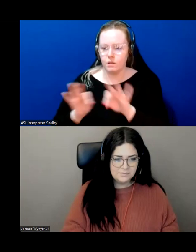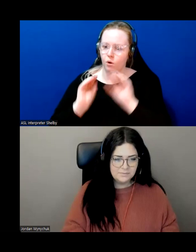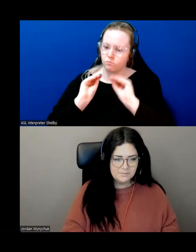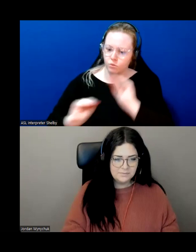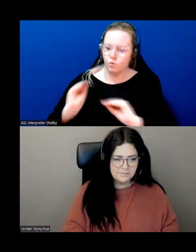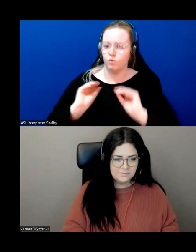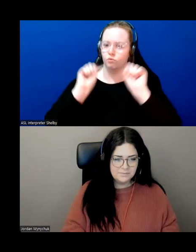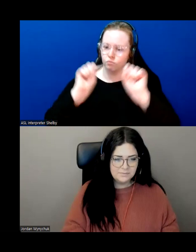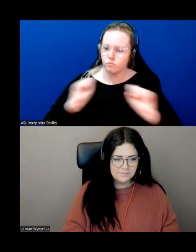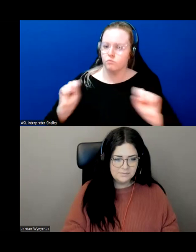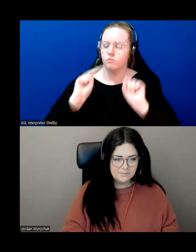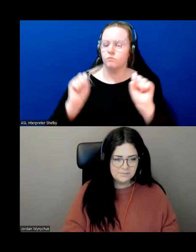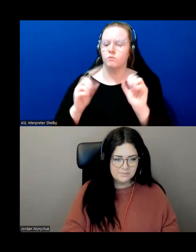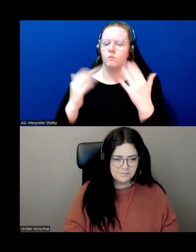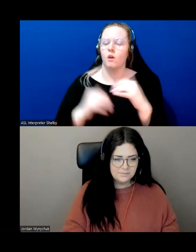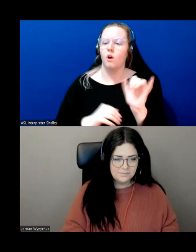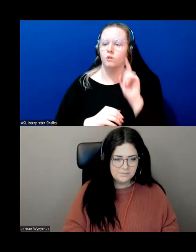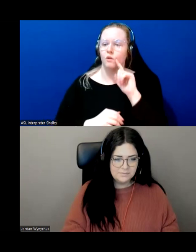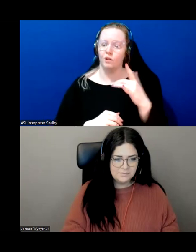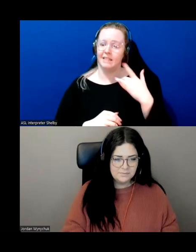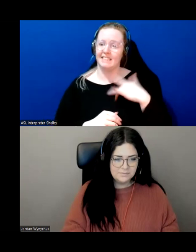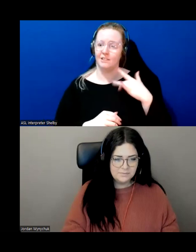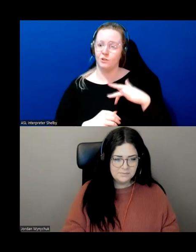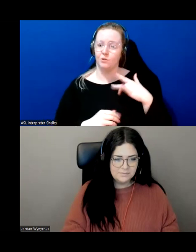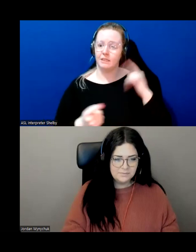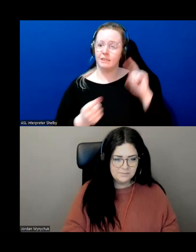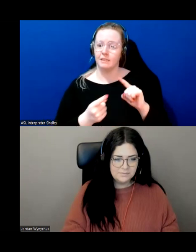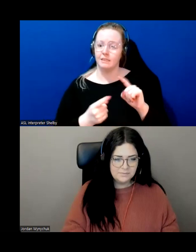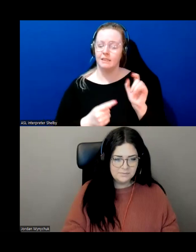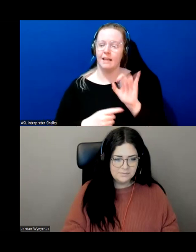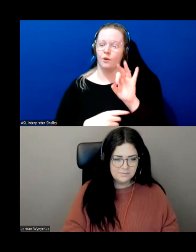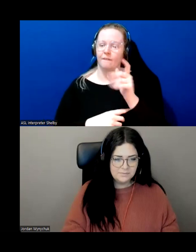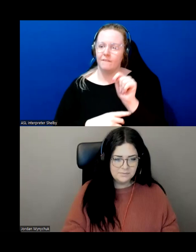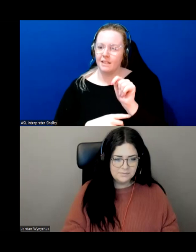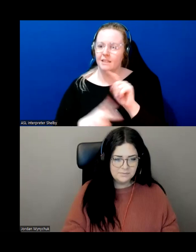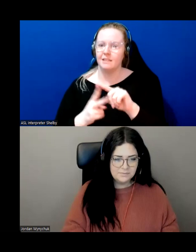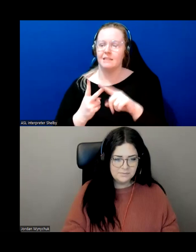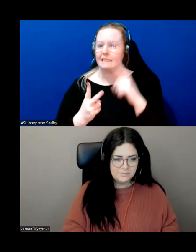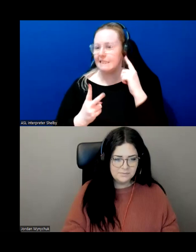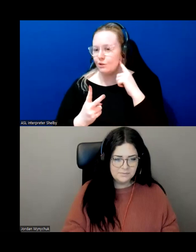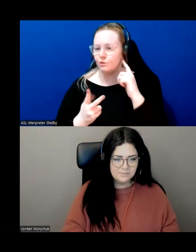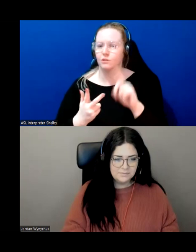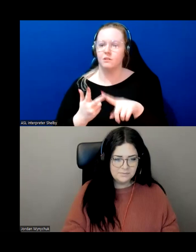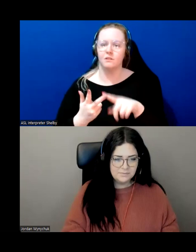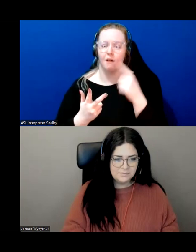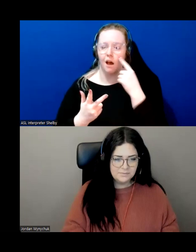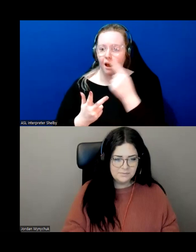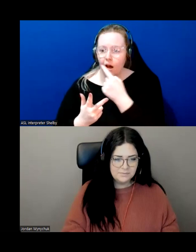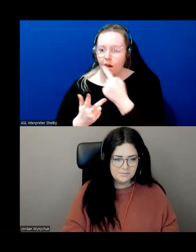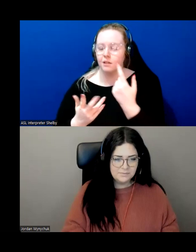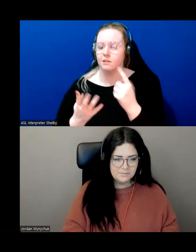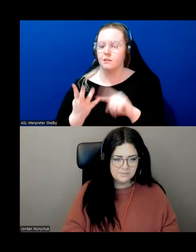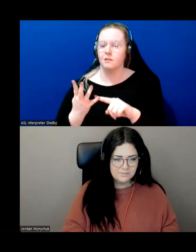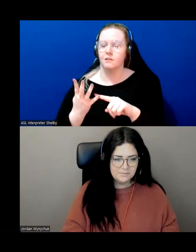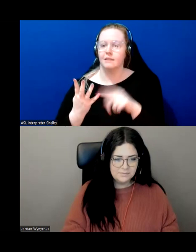deficits that is referring to your your your feet your ears uh your hearing and your